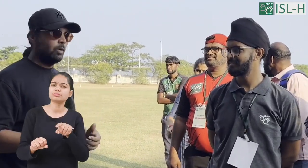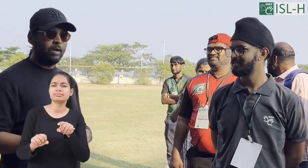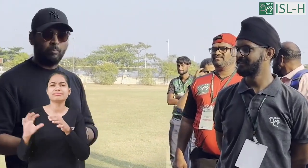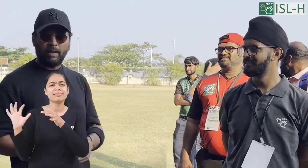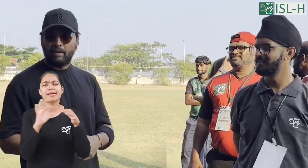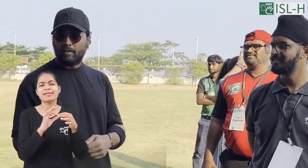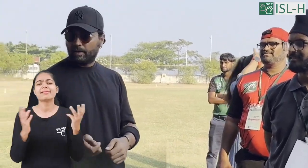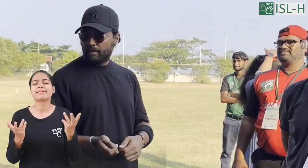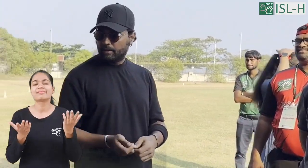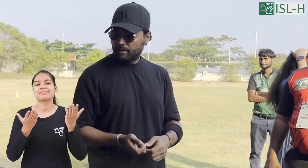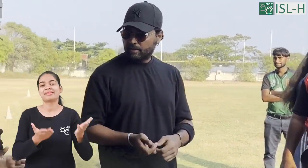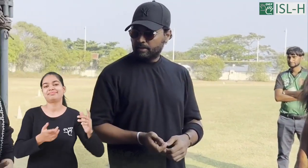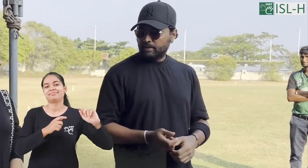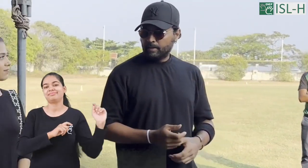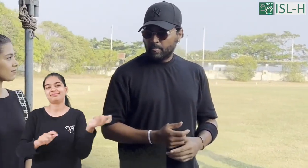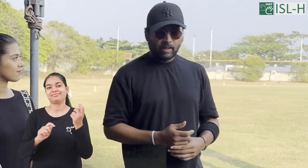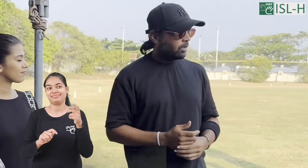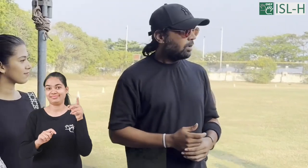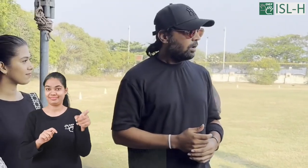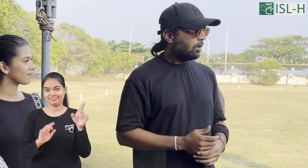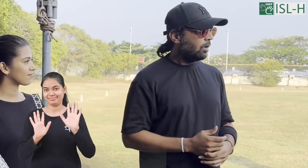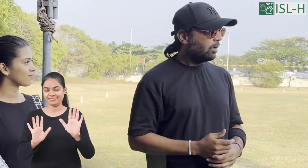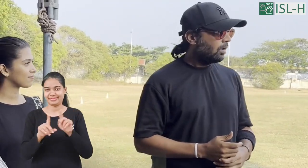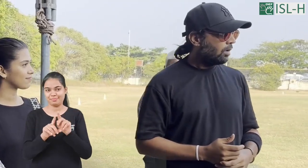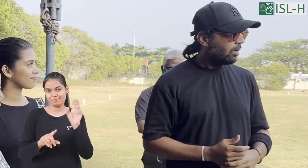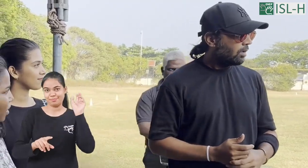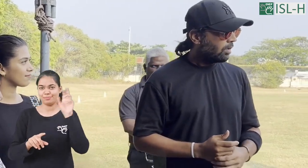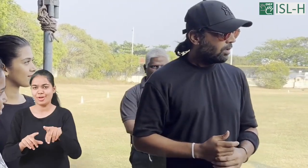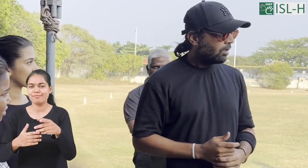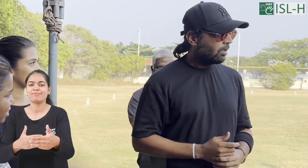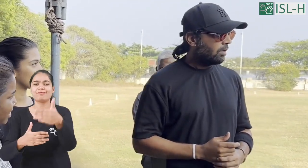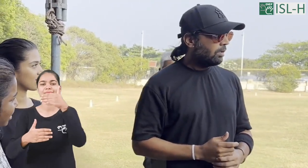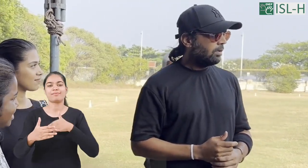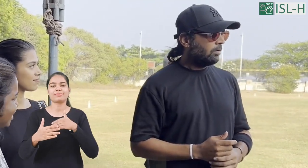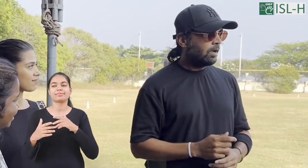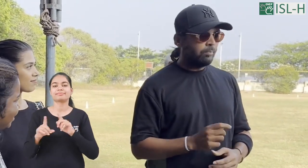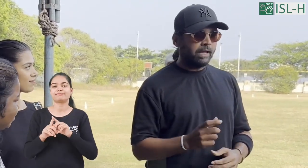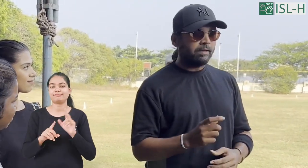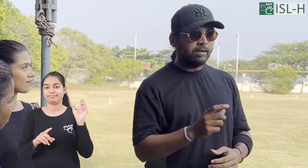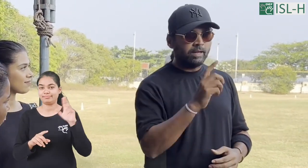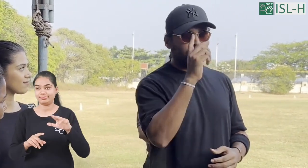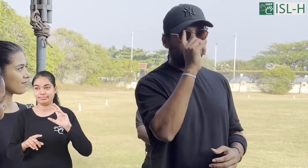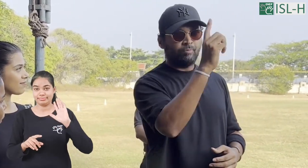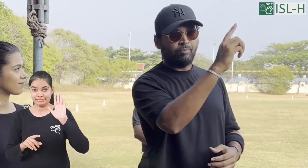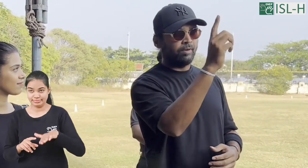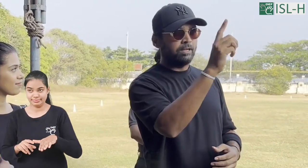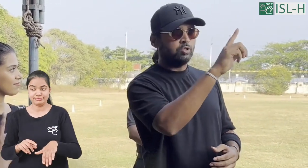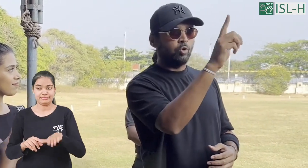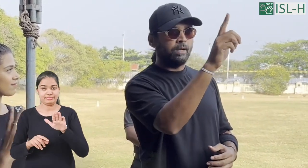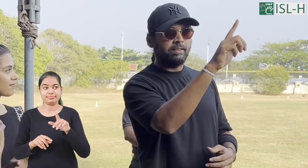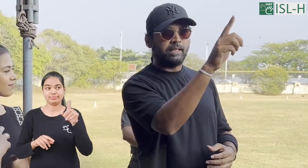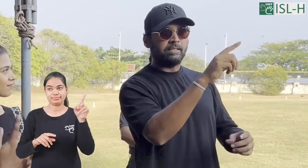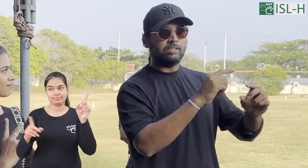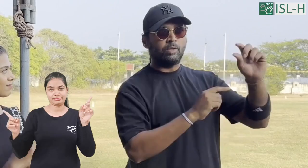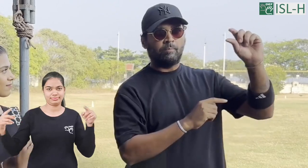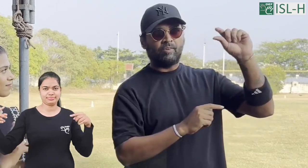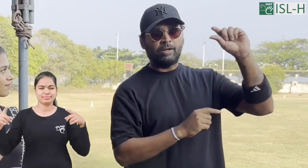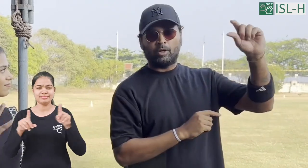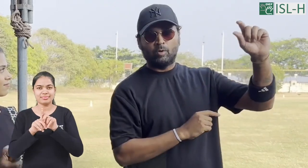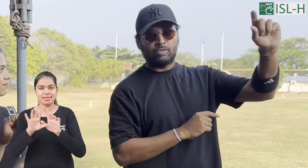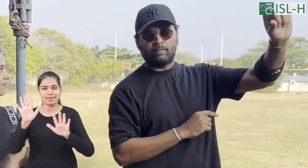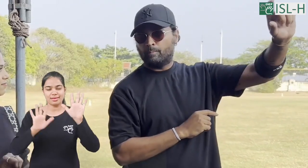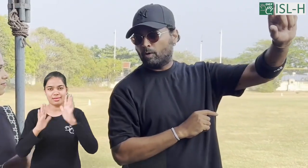inside you. While playing cricket you will find so many things,